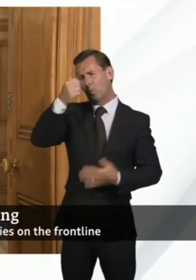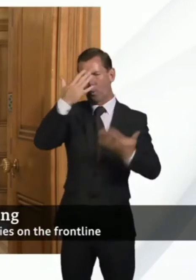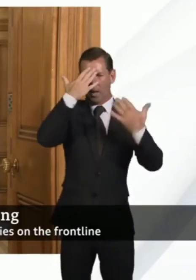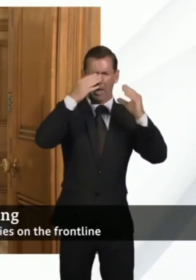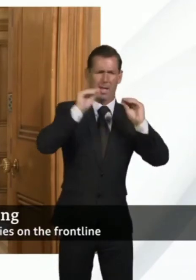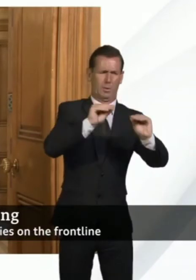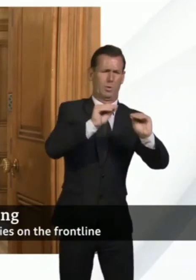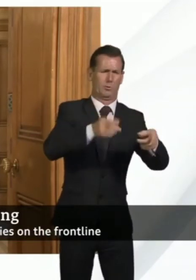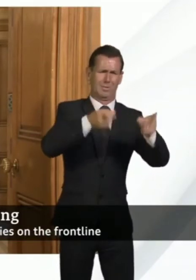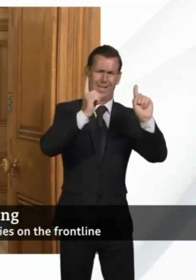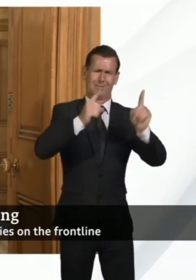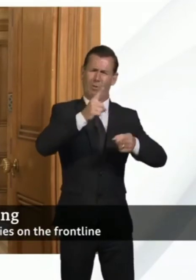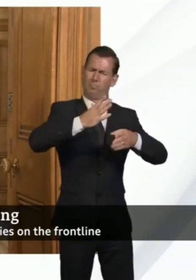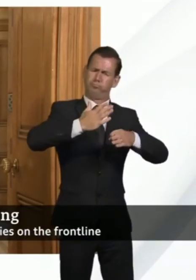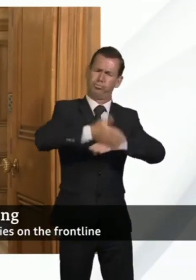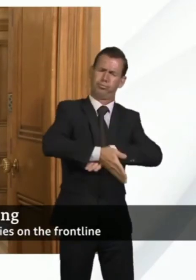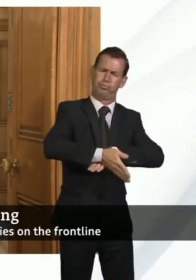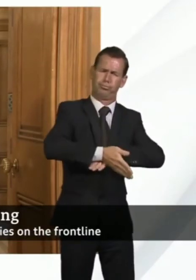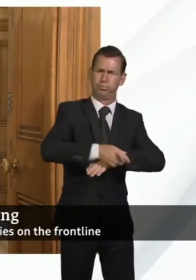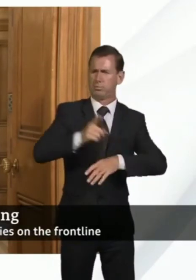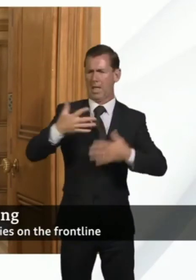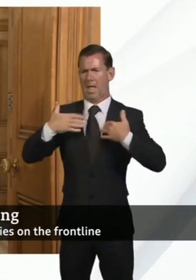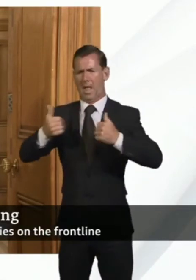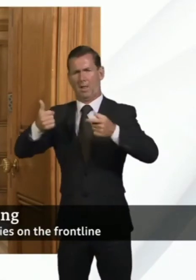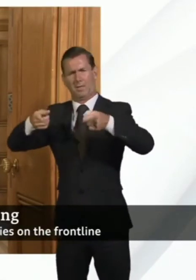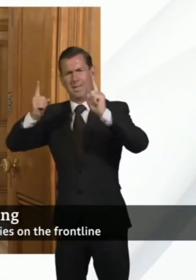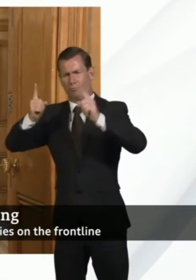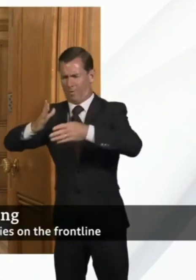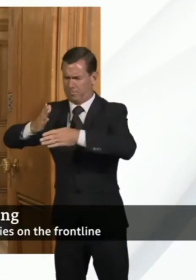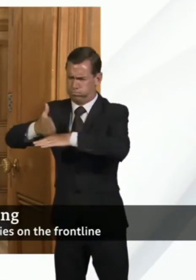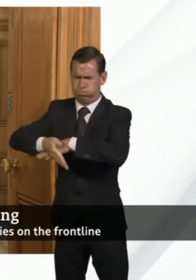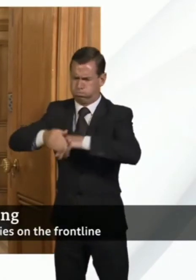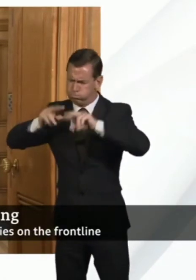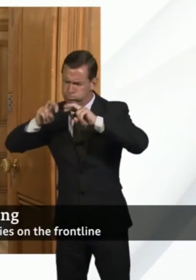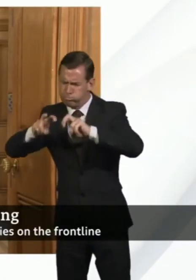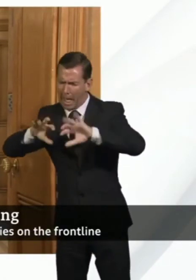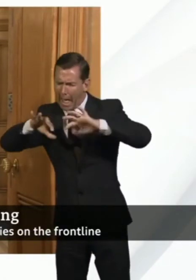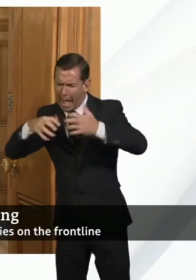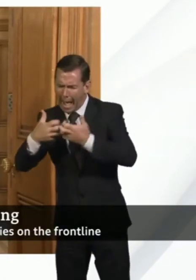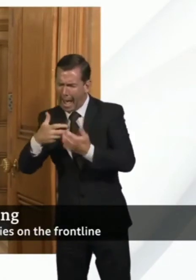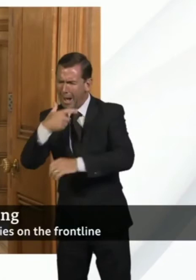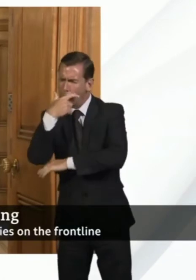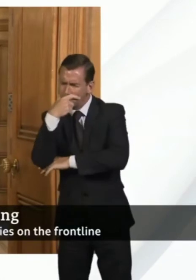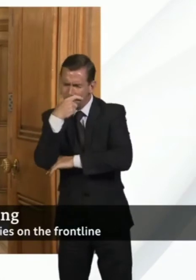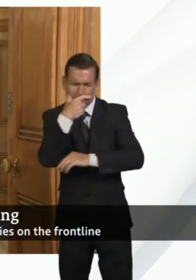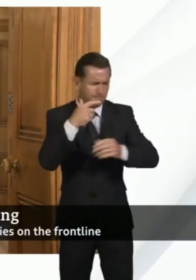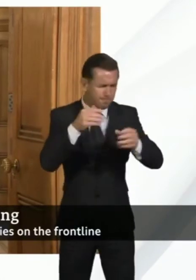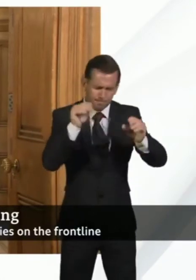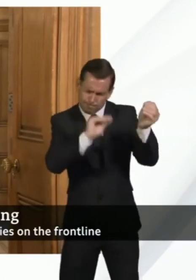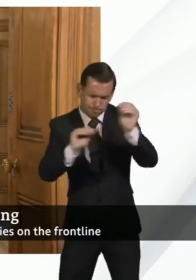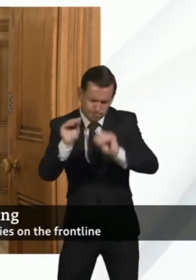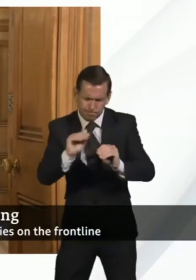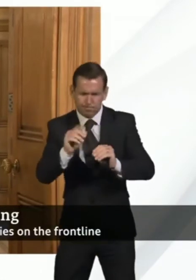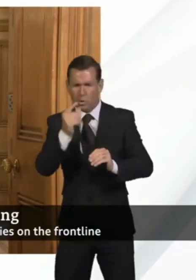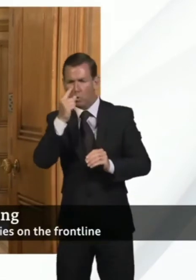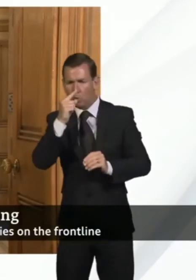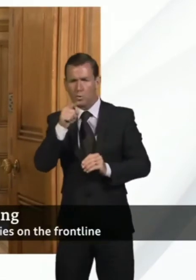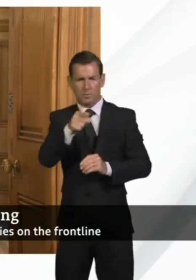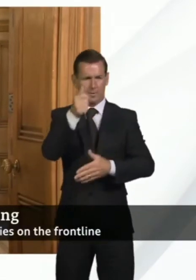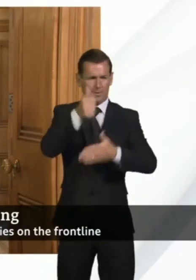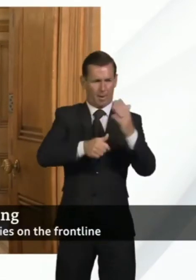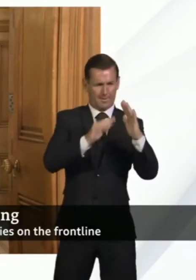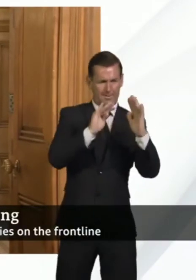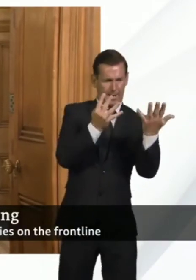Secretary, has put a lot of work in, as indeed has the Health Secretary, about thinking about how we can do that safely, whether that is staggering entry times,